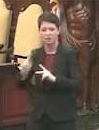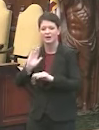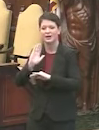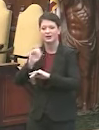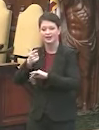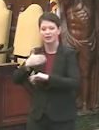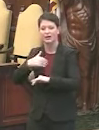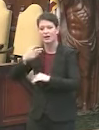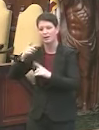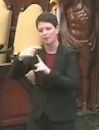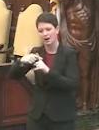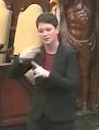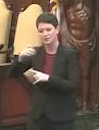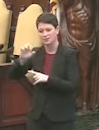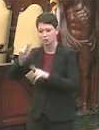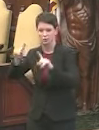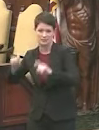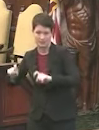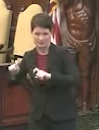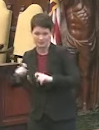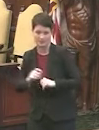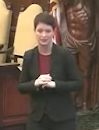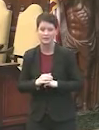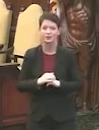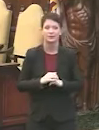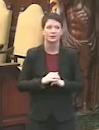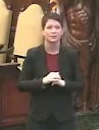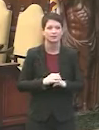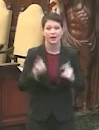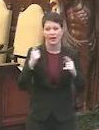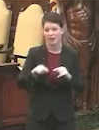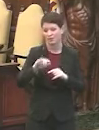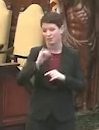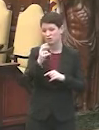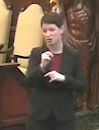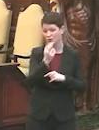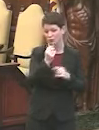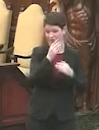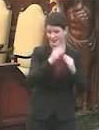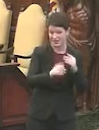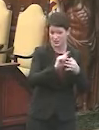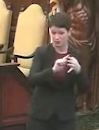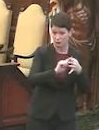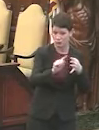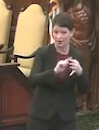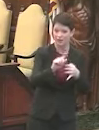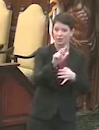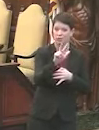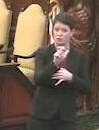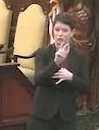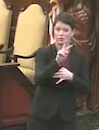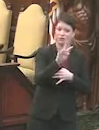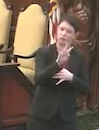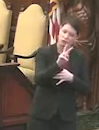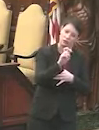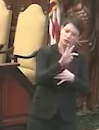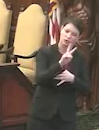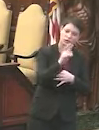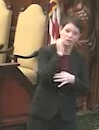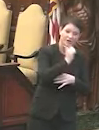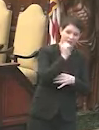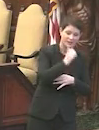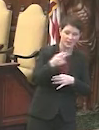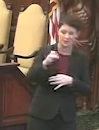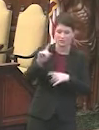positive PCR test. And for the past week that ended on February 13th, we averaged 242 cases per day. That's the PCR